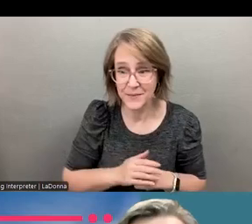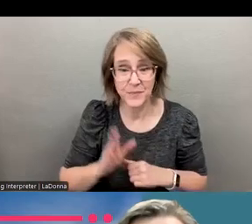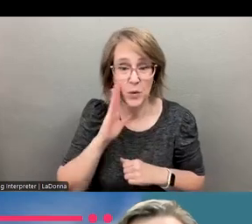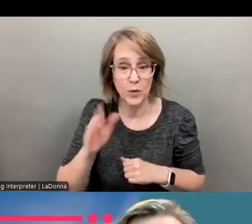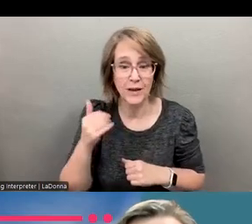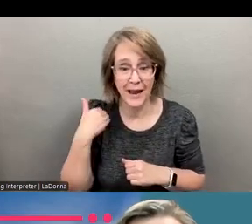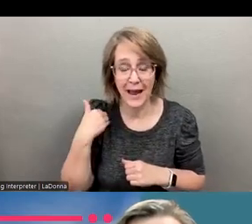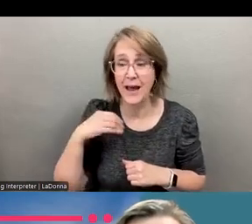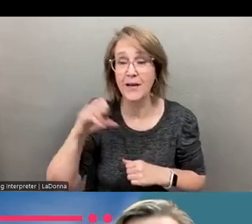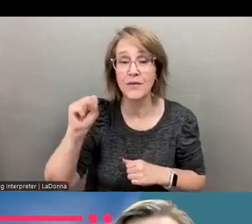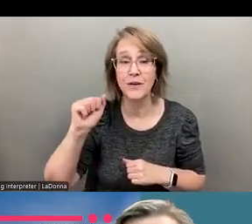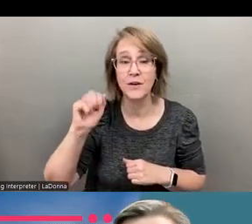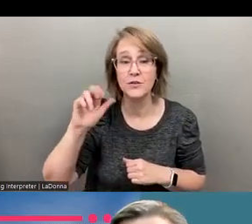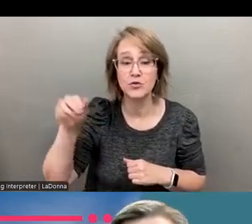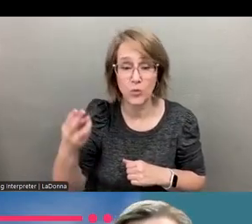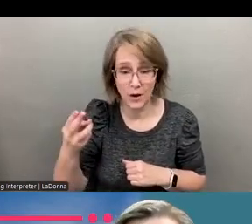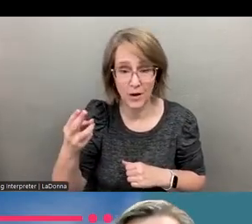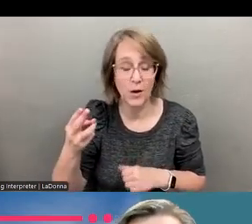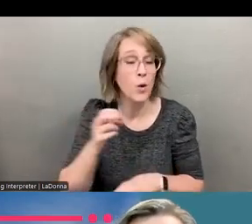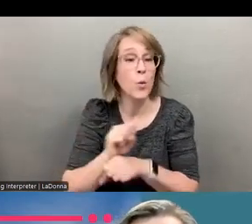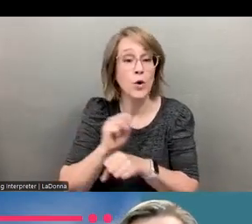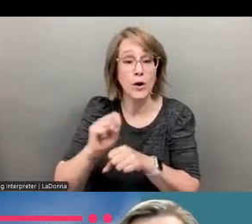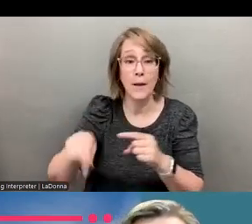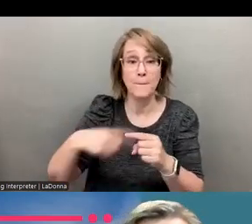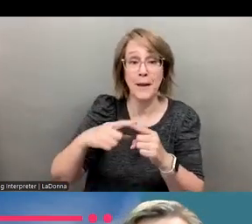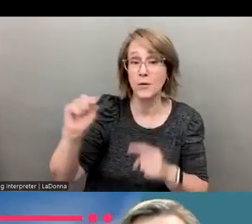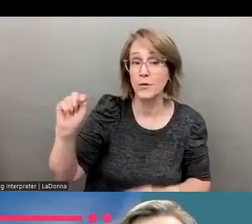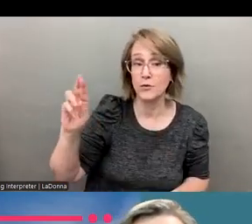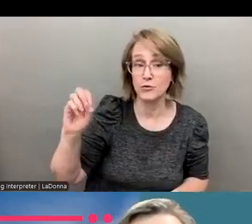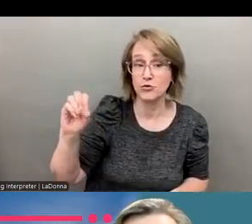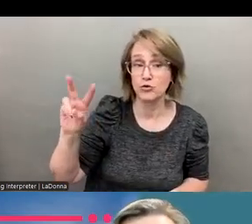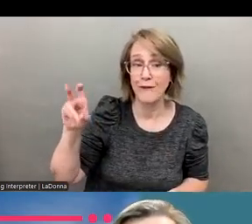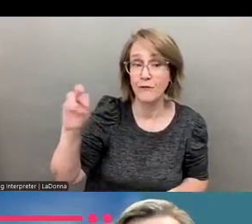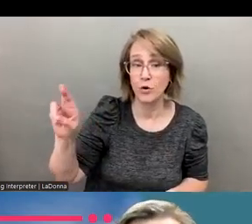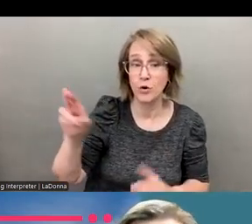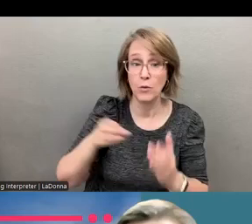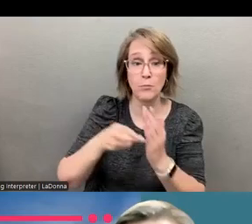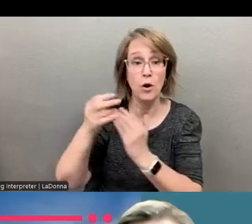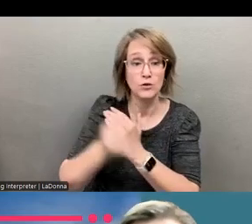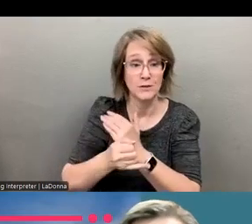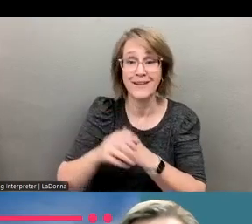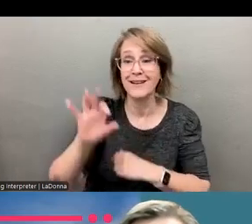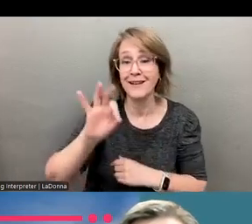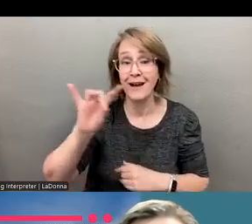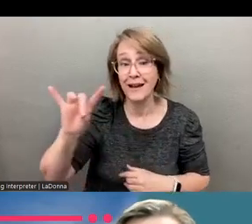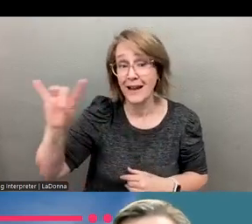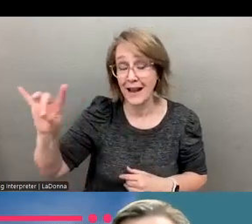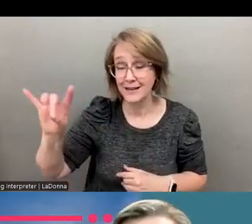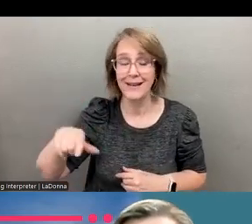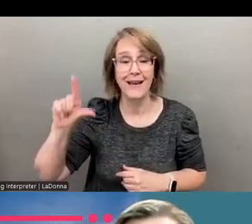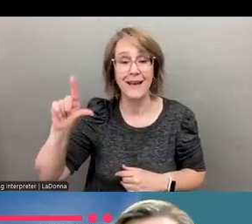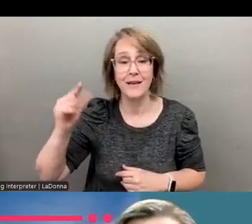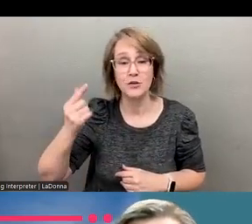Sarai, uh, will be presenting, works with the Trevor project on special topic of 988 and LGBTQ plus youth specialized services. So